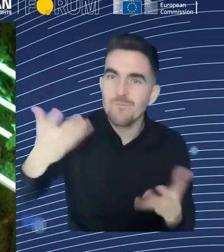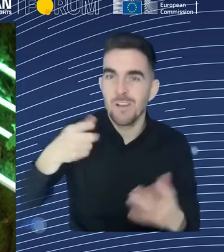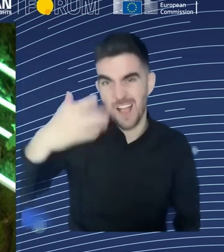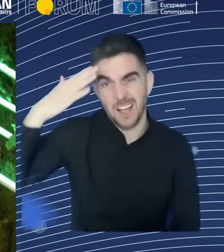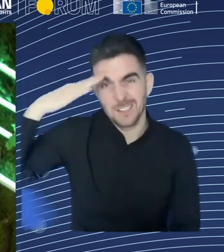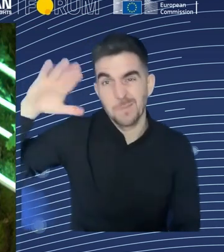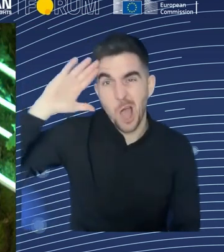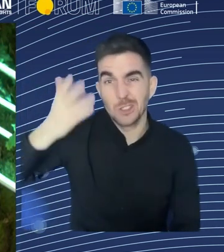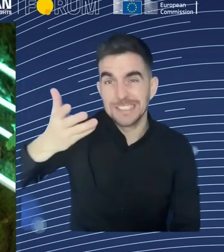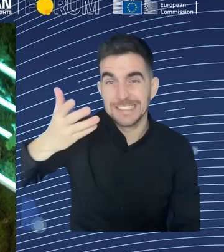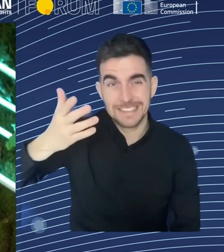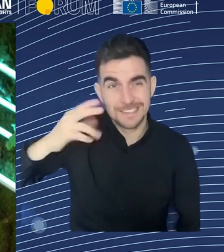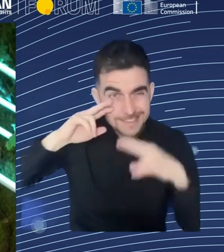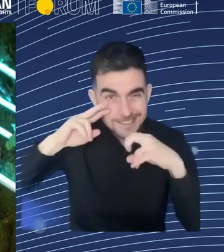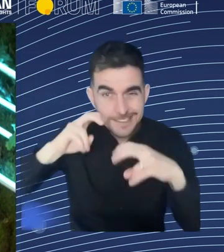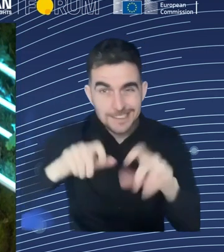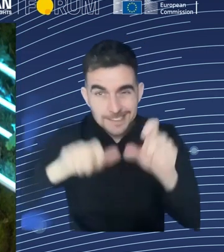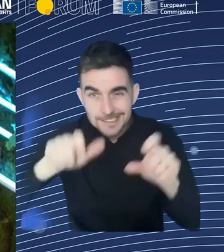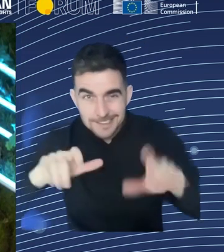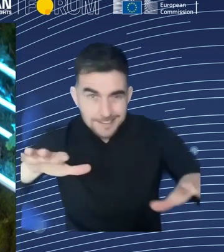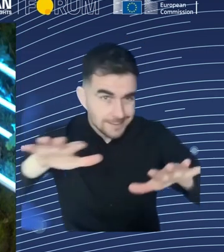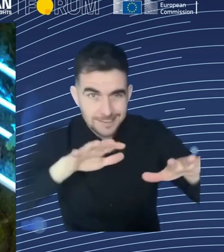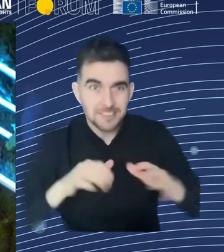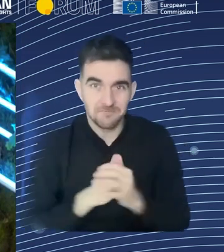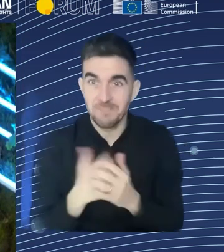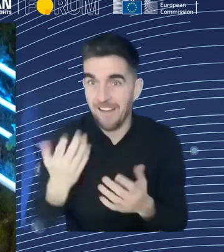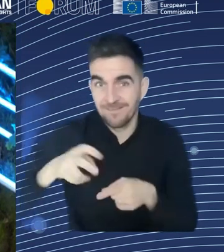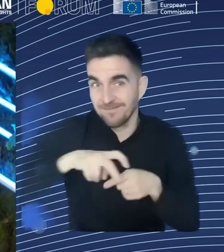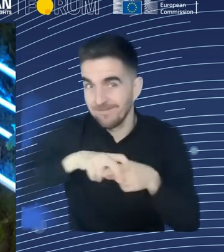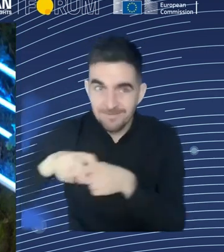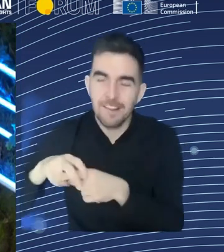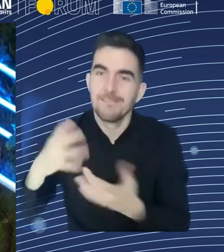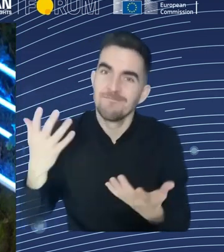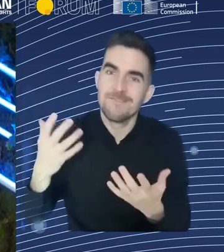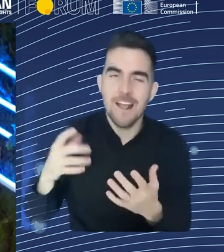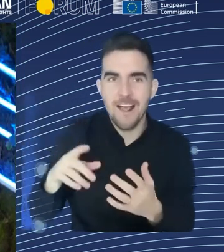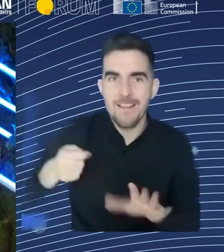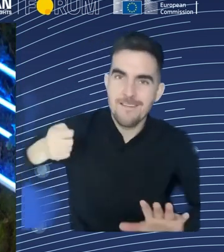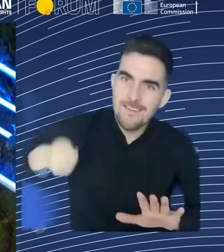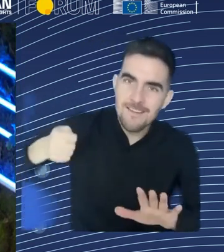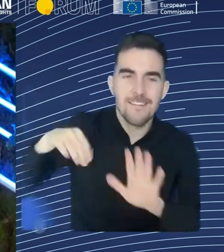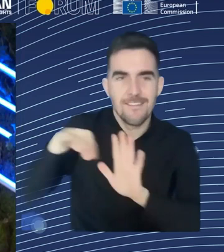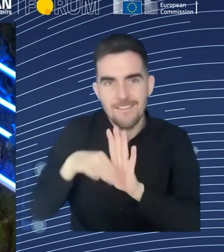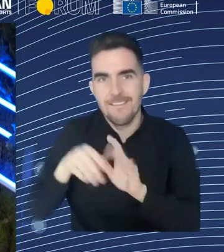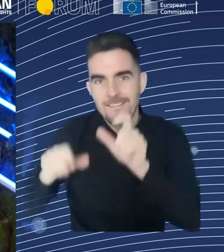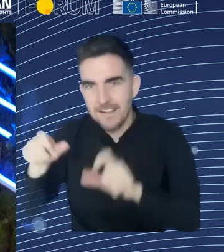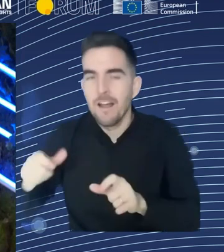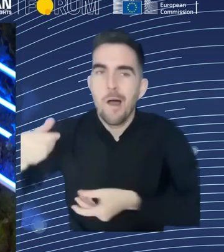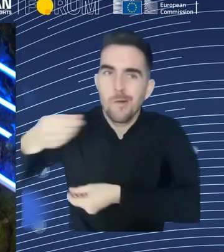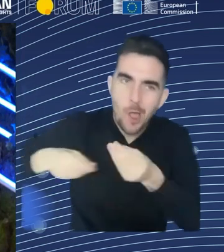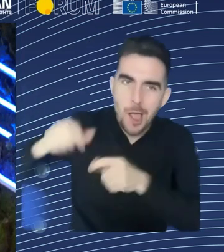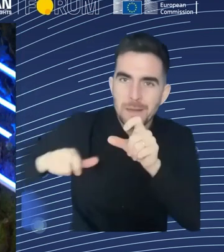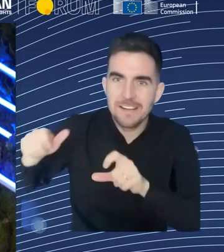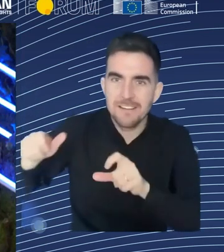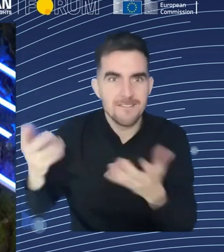in, in specific contexts like, you know, working, places, but, you know, in communities, let's say, so